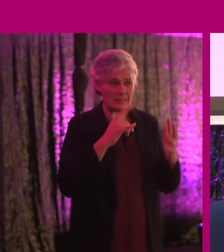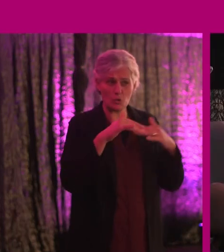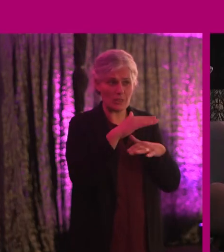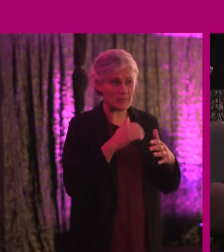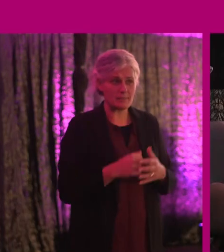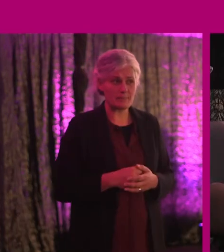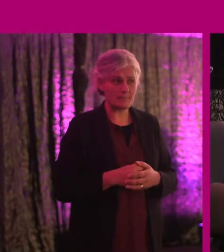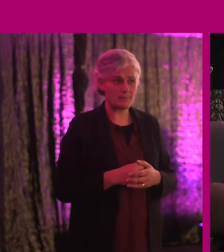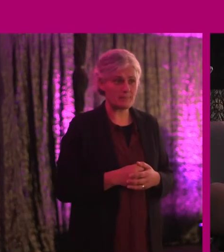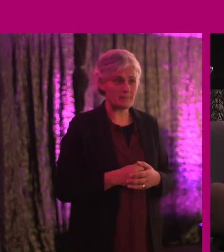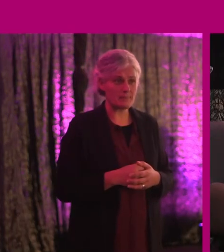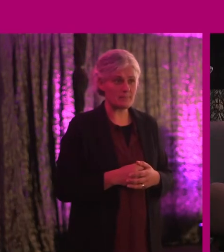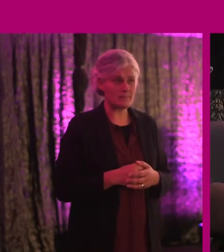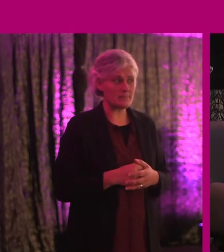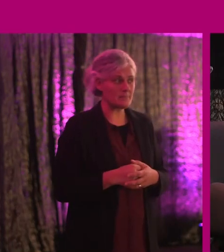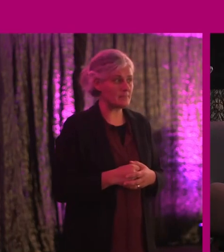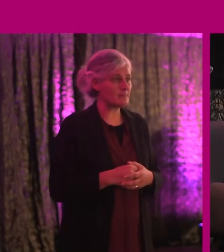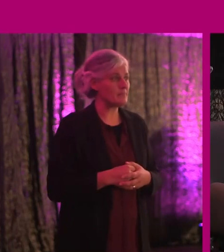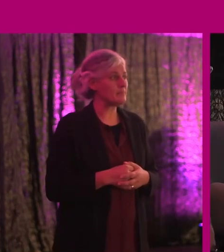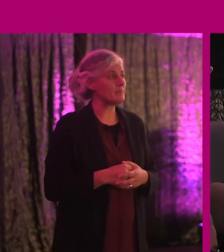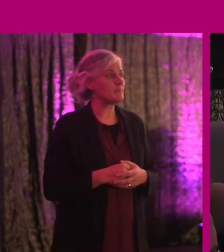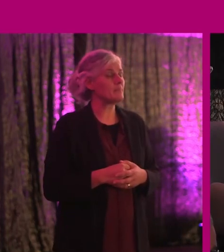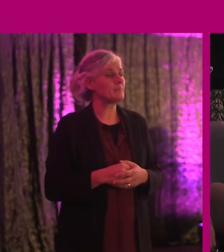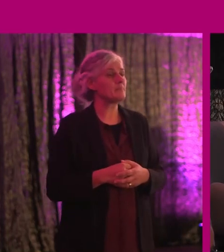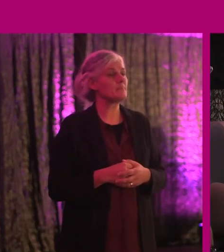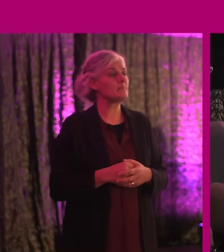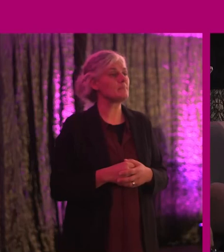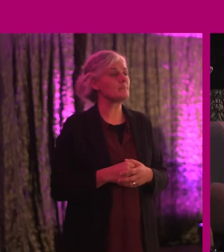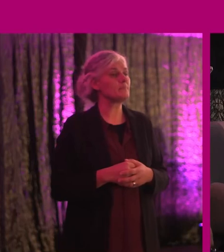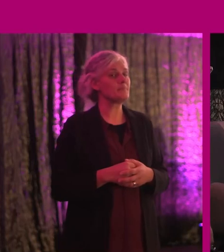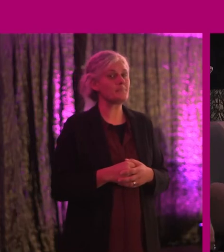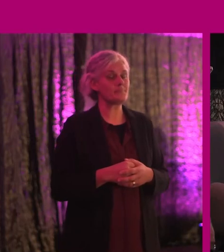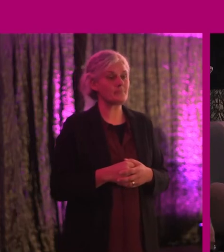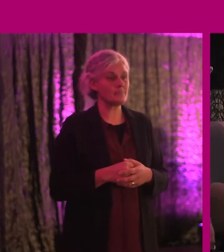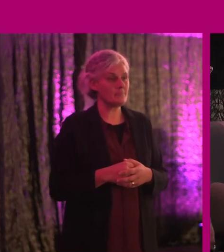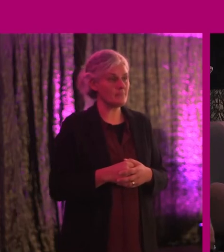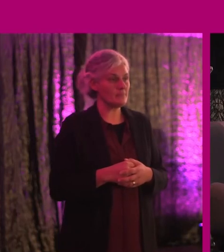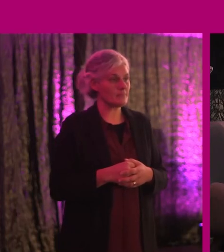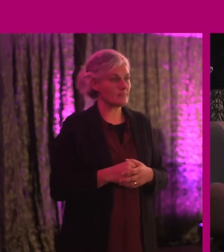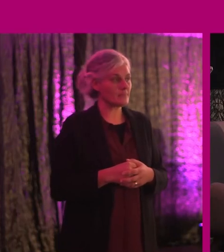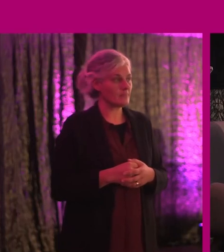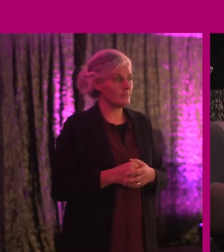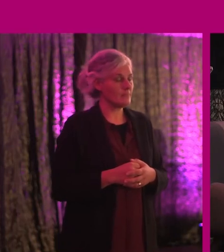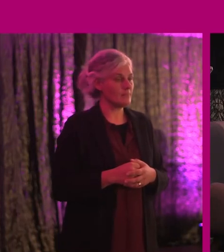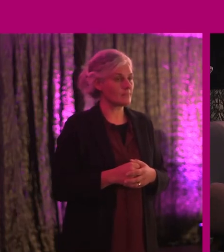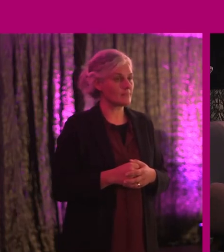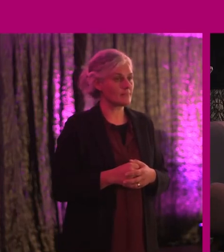Thank you, Caroline. Thank you, Caroline. There's a question. Who has the microphone? Thank you.